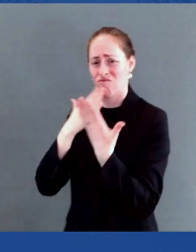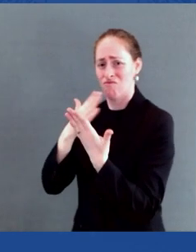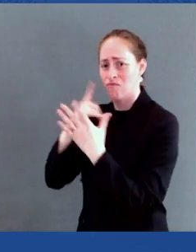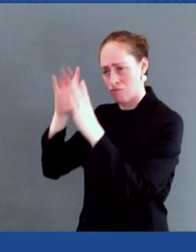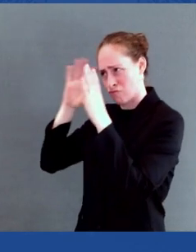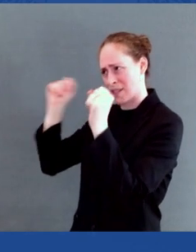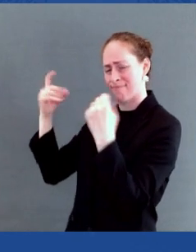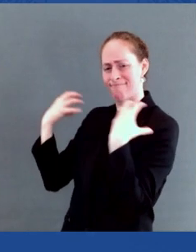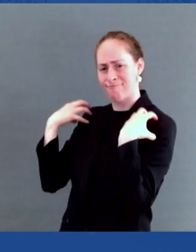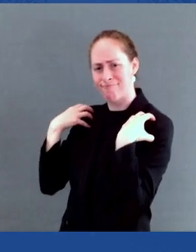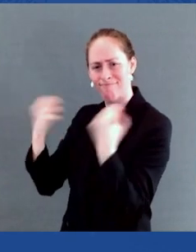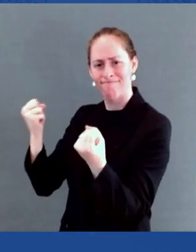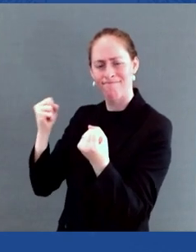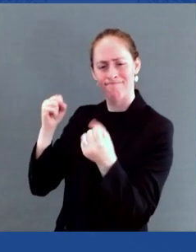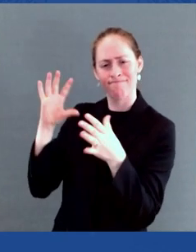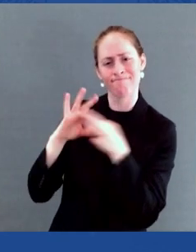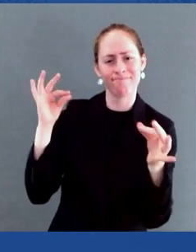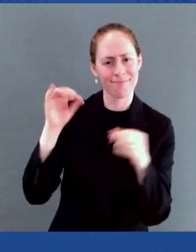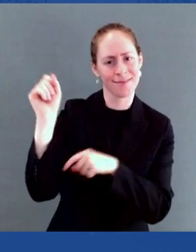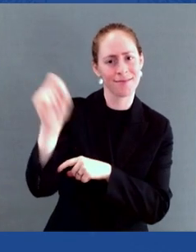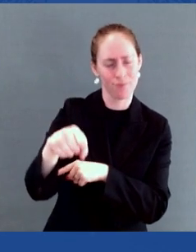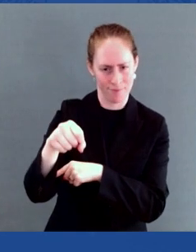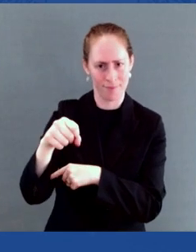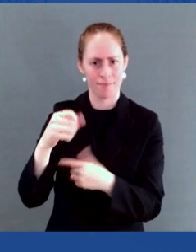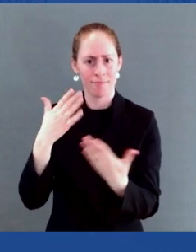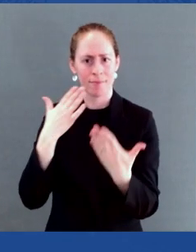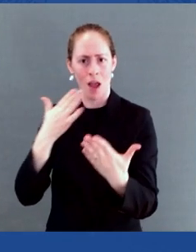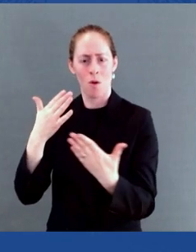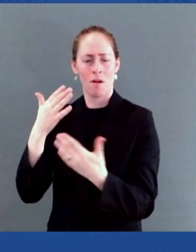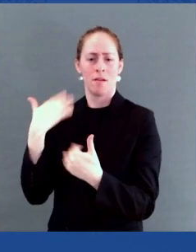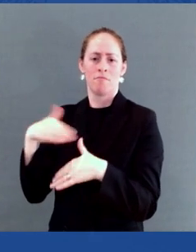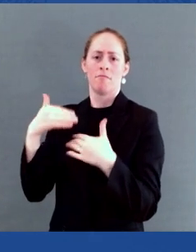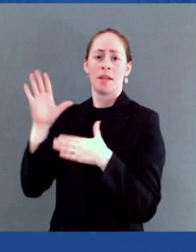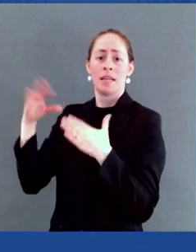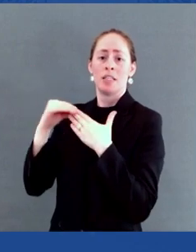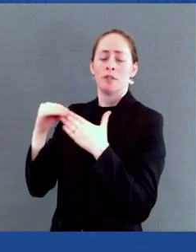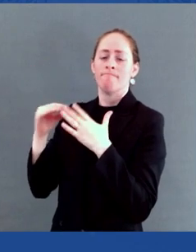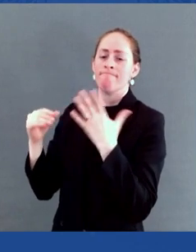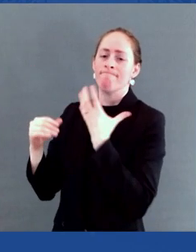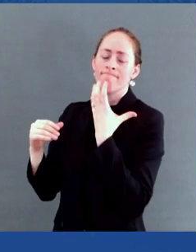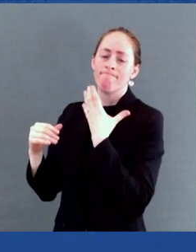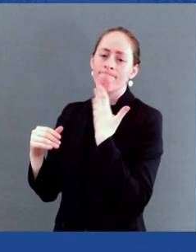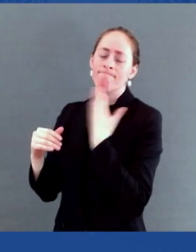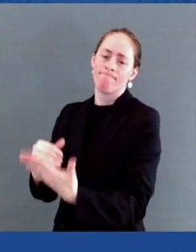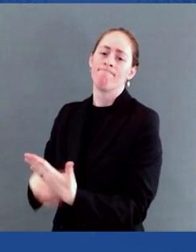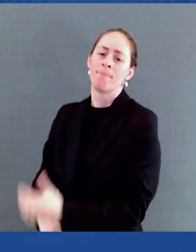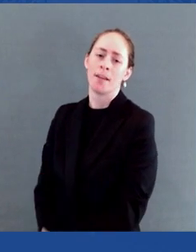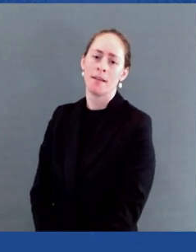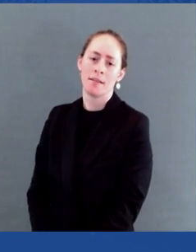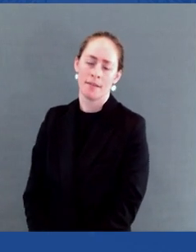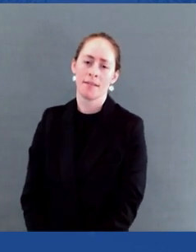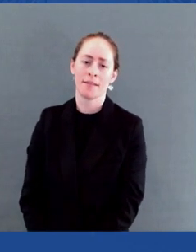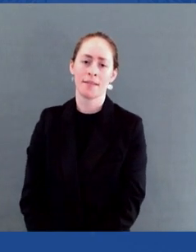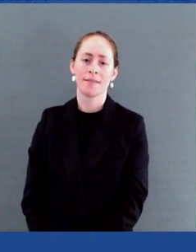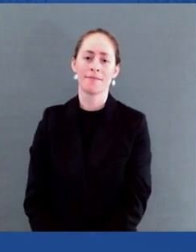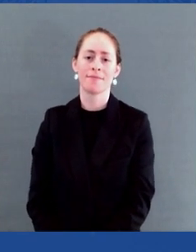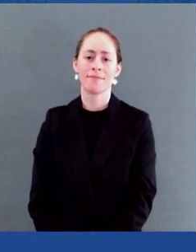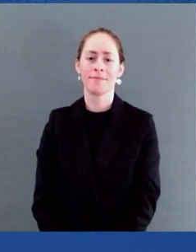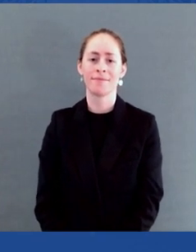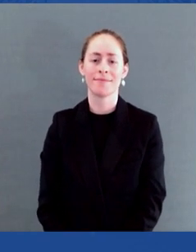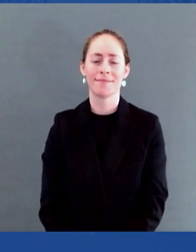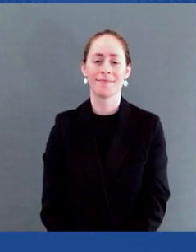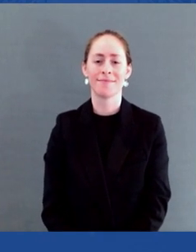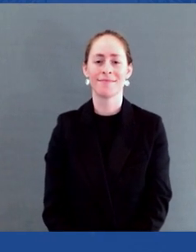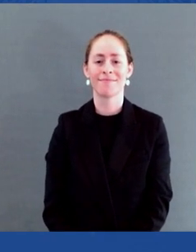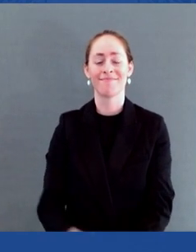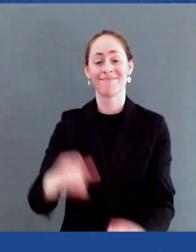renewed courage. And on that note, it is my high honor and privilege to introduce the 46th